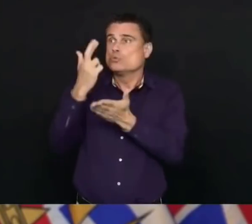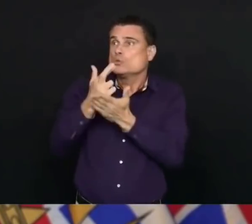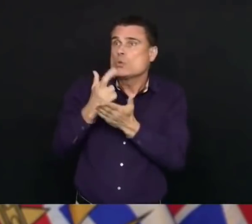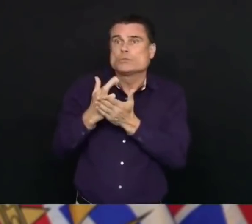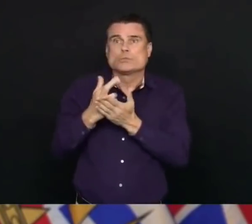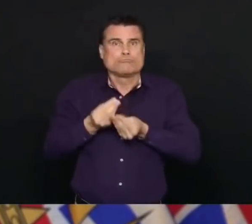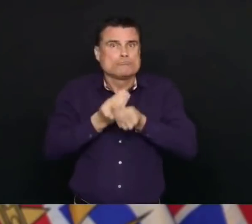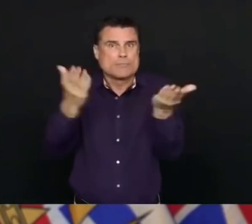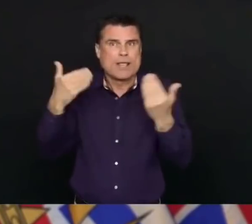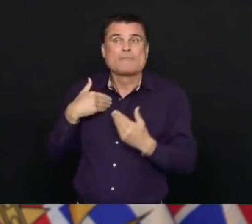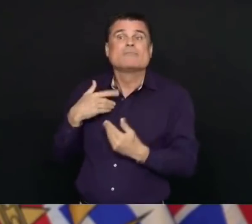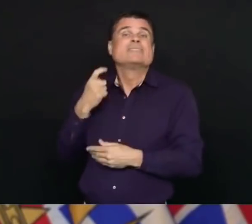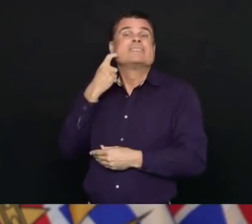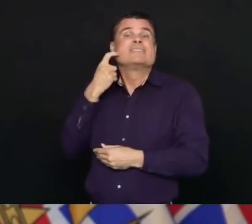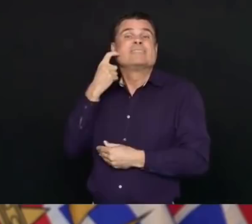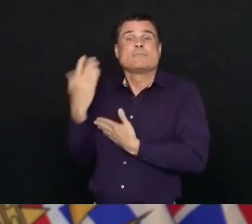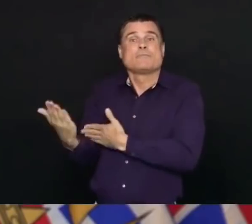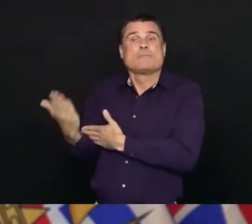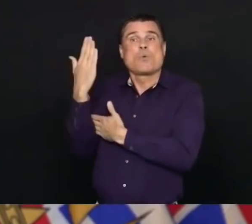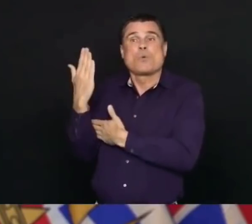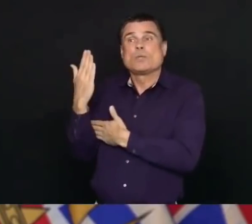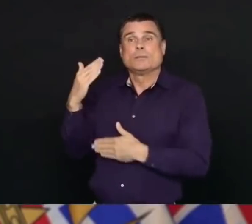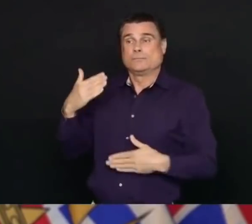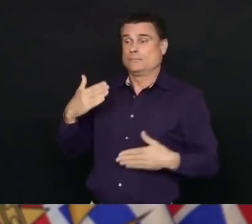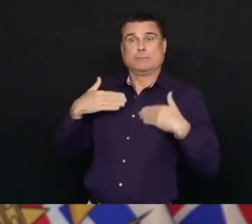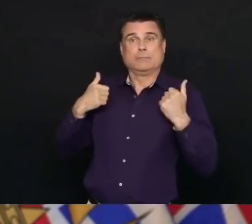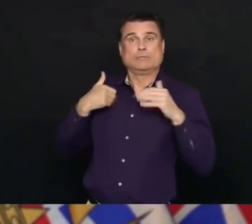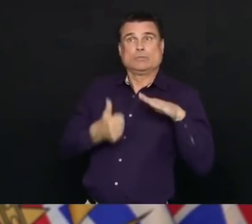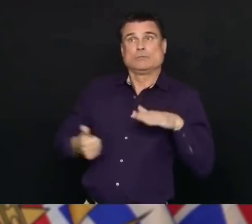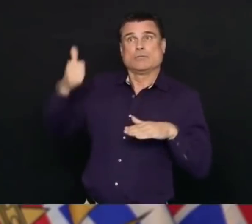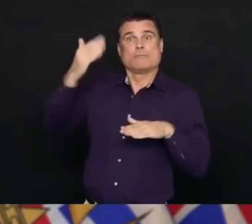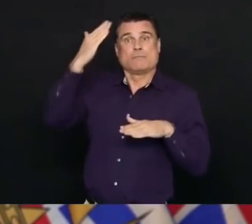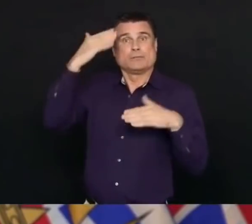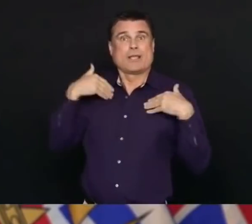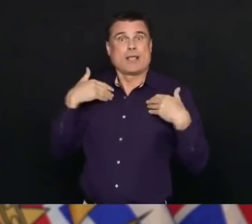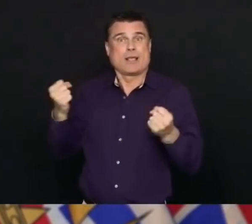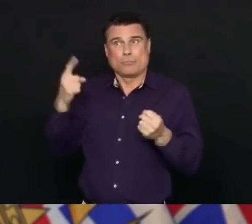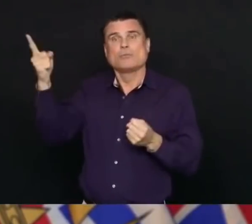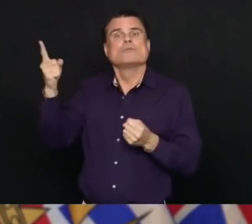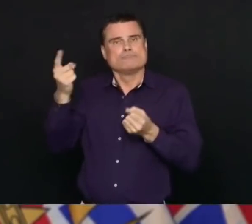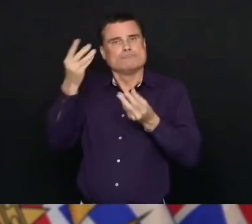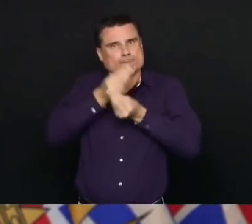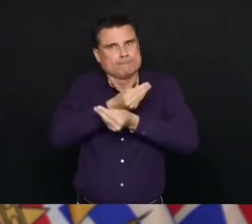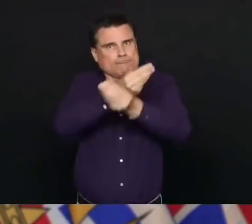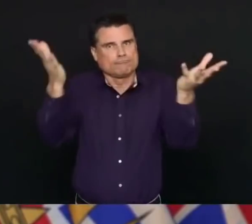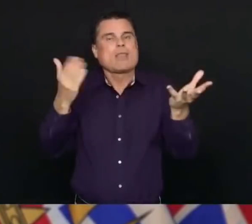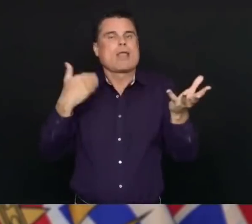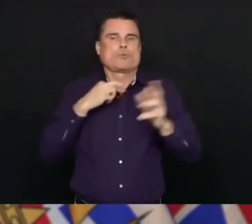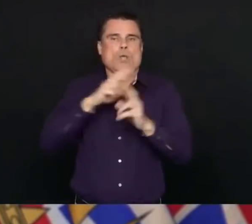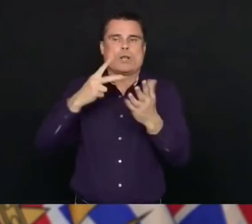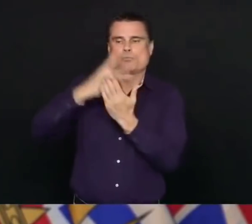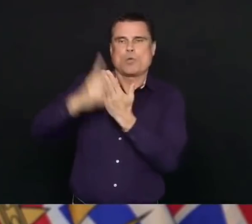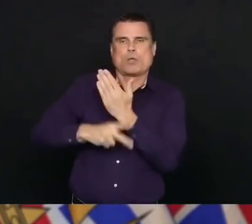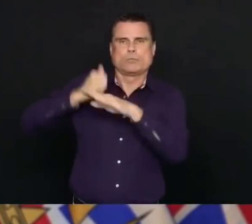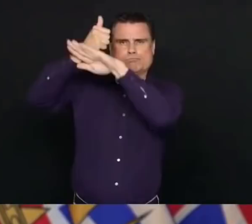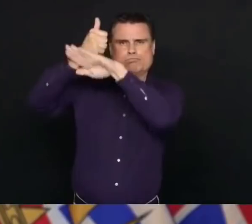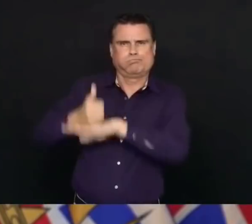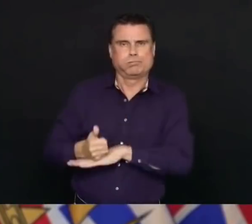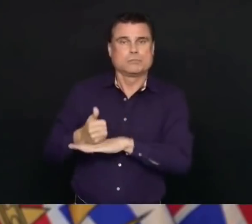this is a long weekend for many, it's a weekend as well, when there's many religious and faith-based